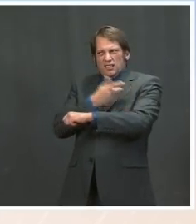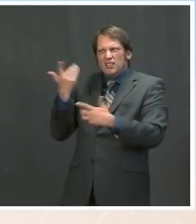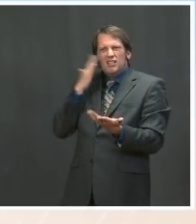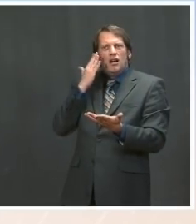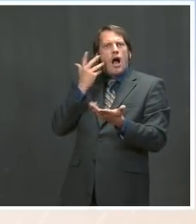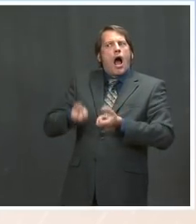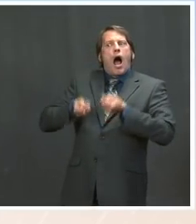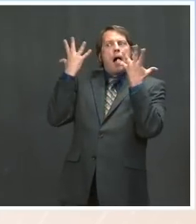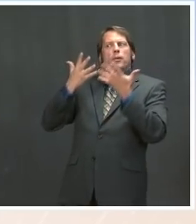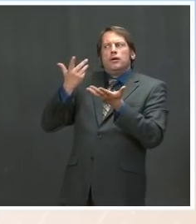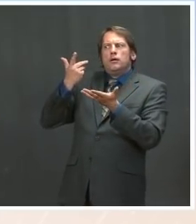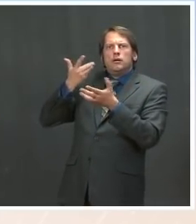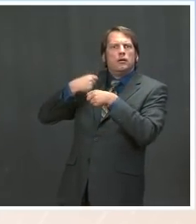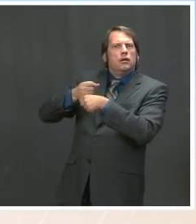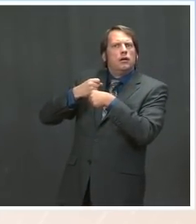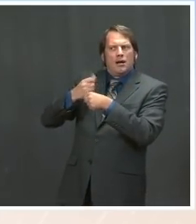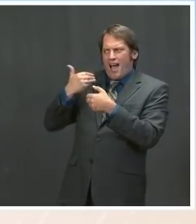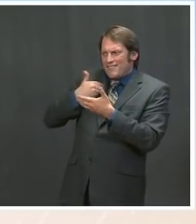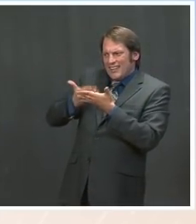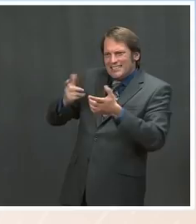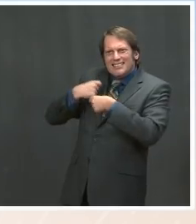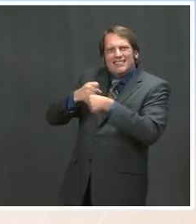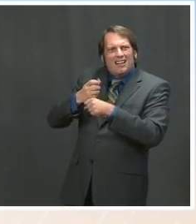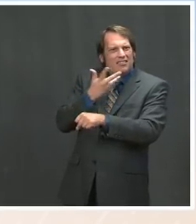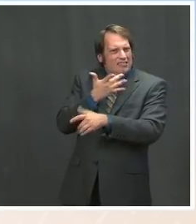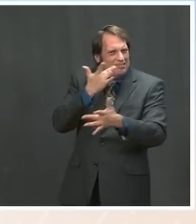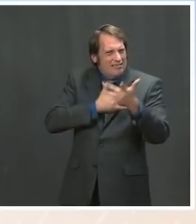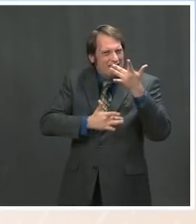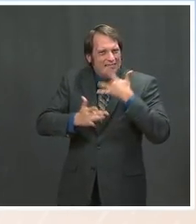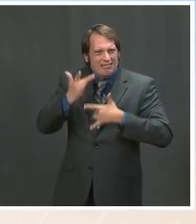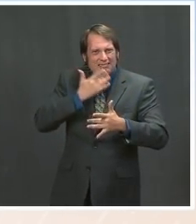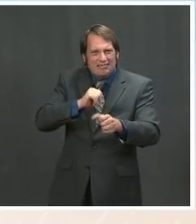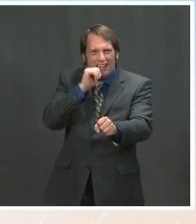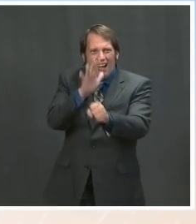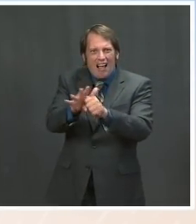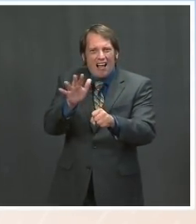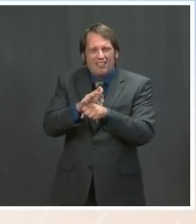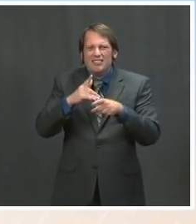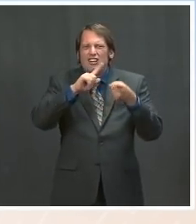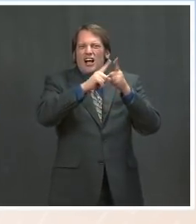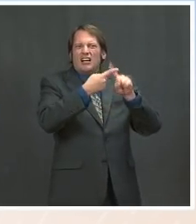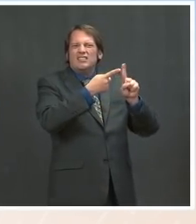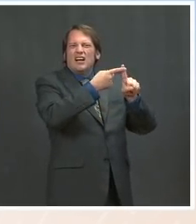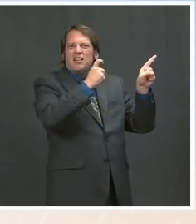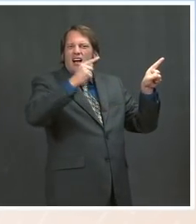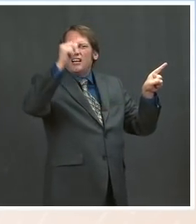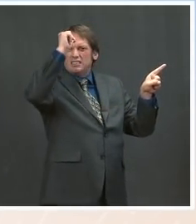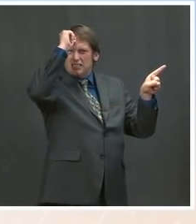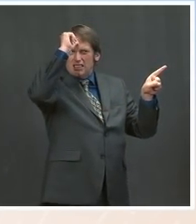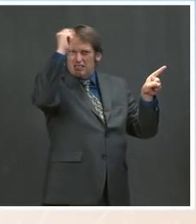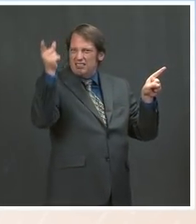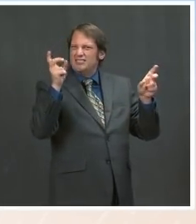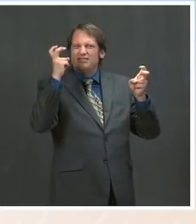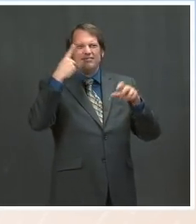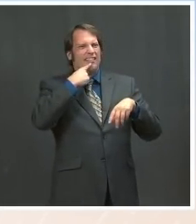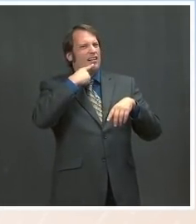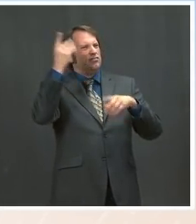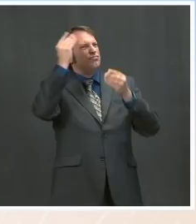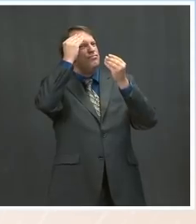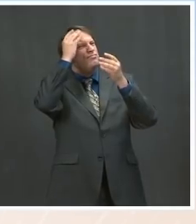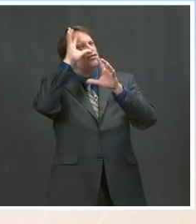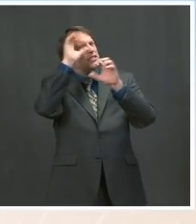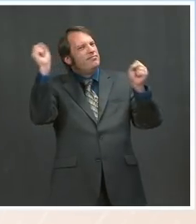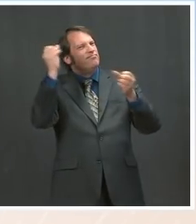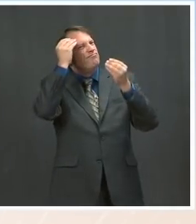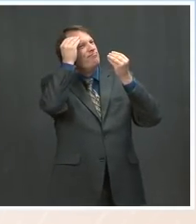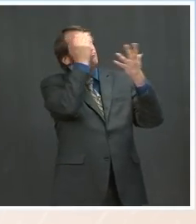raw materials. My colleagues in India are reporting today that the Biden administration recently told them, recently told India, that its